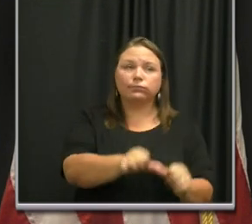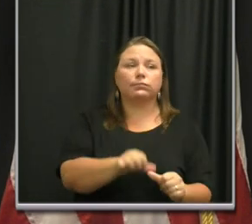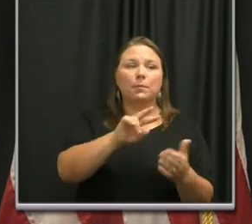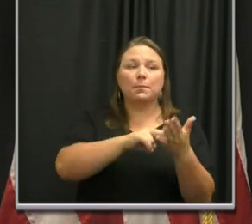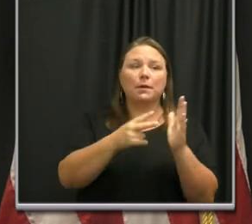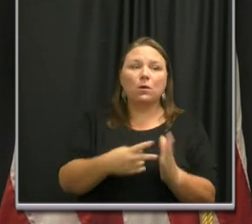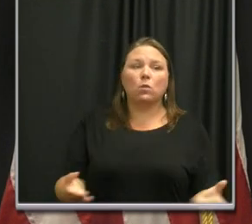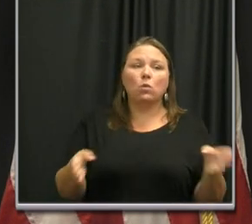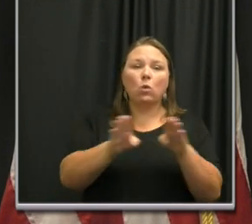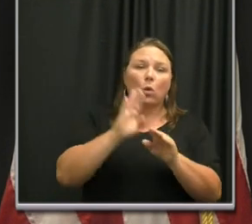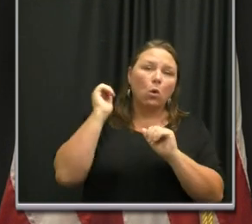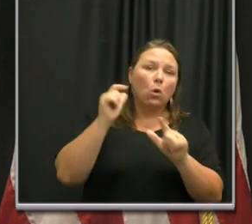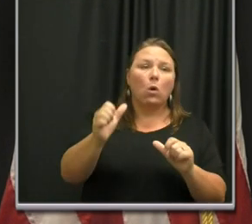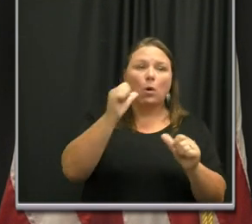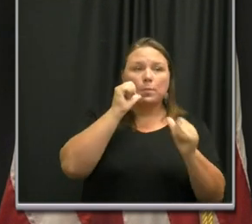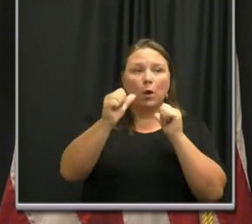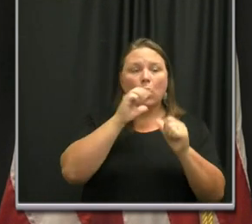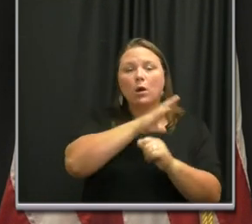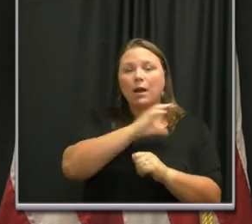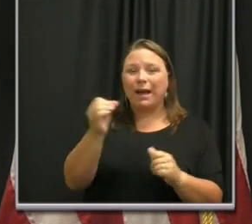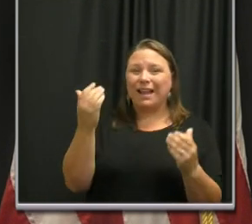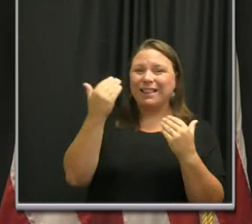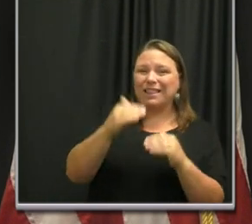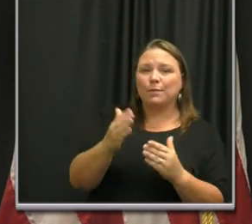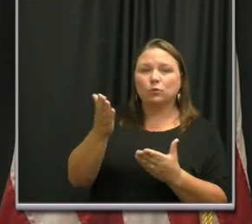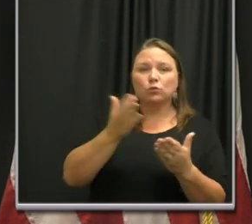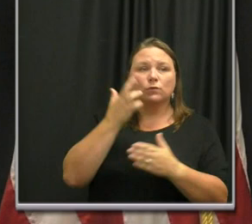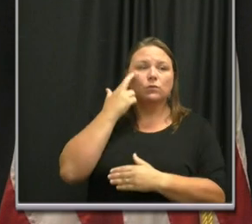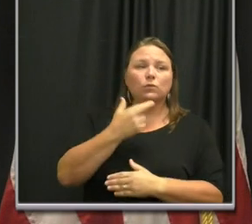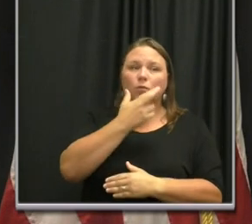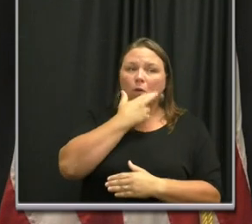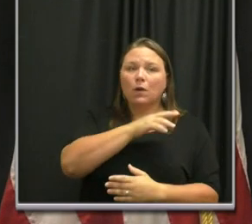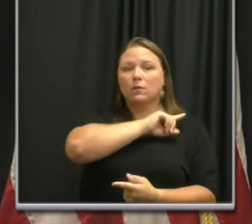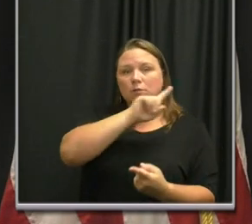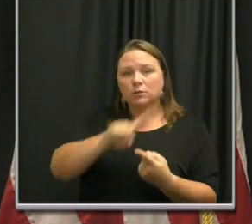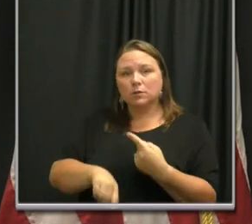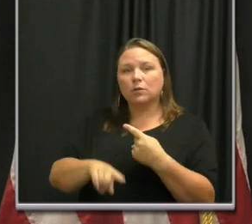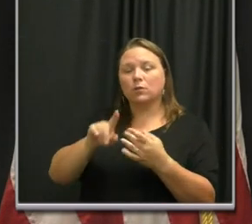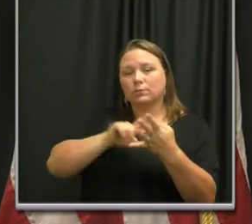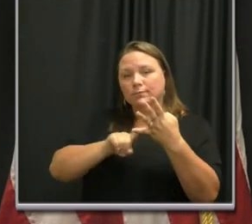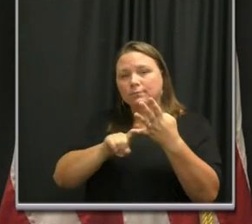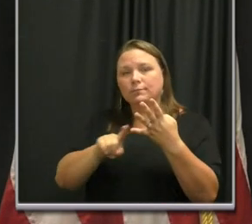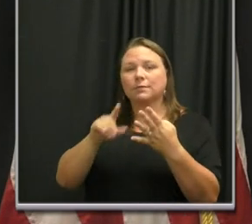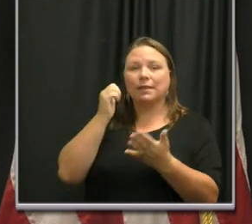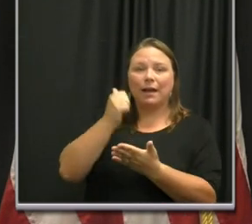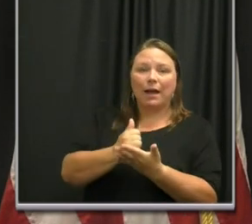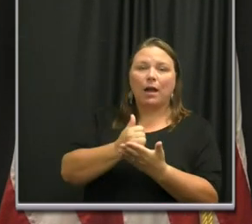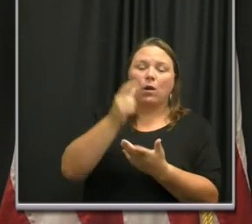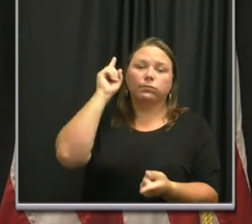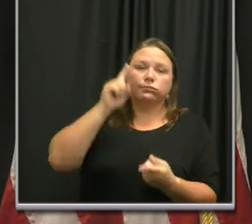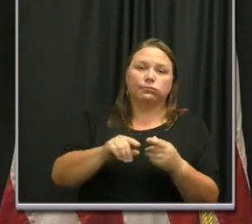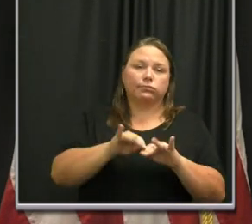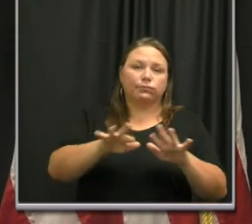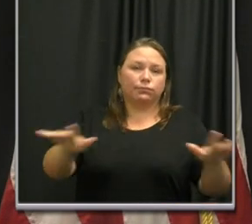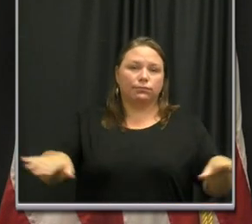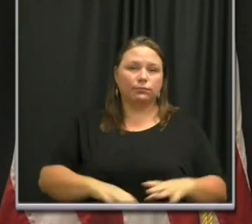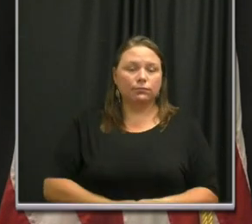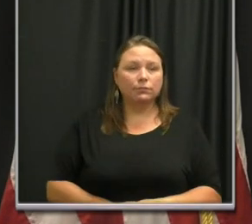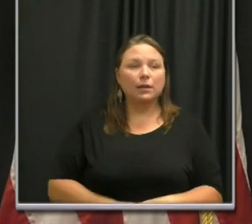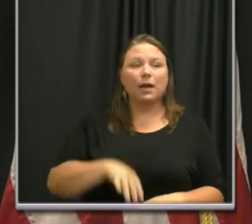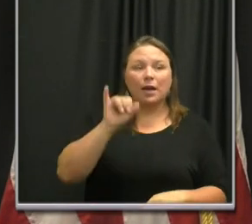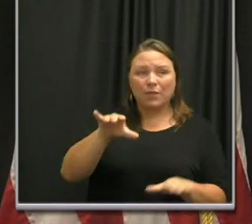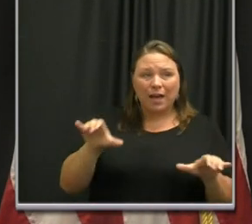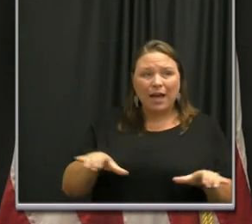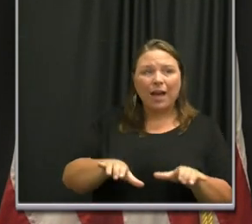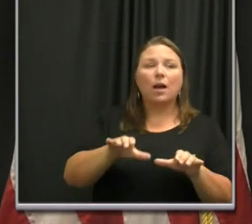closes all bars and limited service restaurants through the end of the month to help stem the tide of rising cases. This action